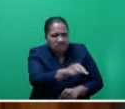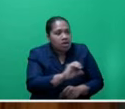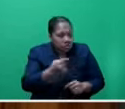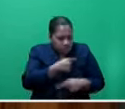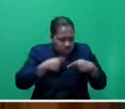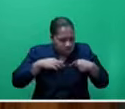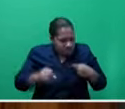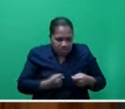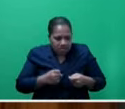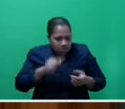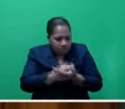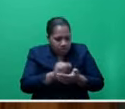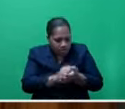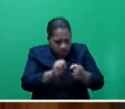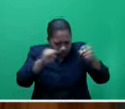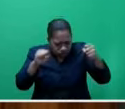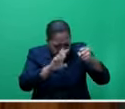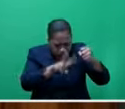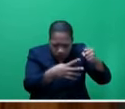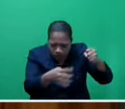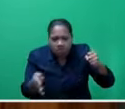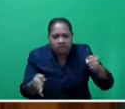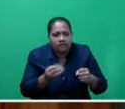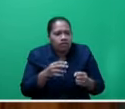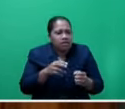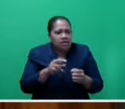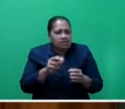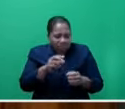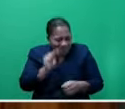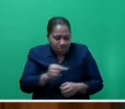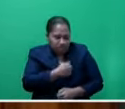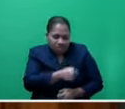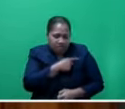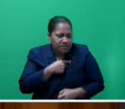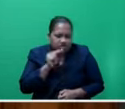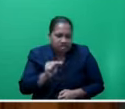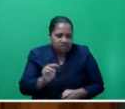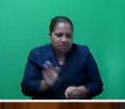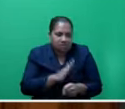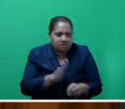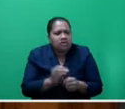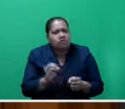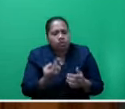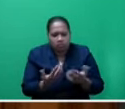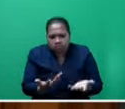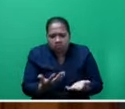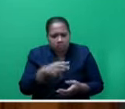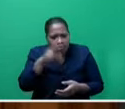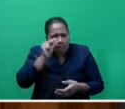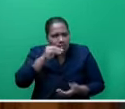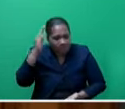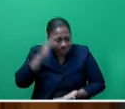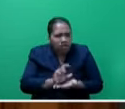sacrifices we all need to make. I believe that the discussions around budget reductions, such as the possible reduction of